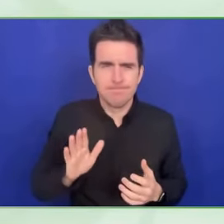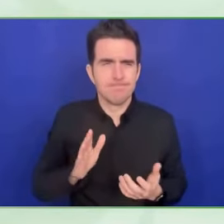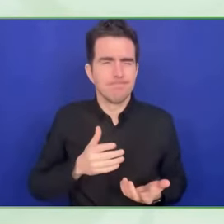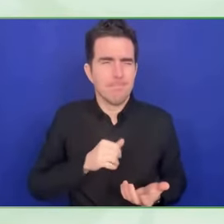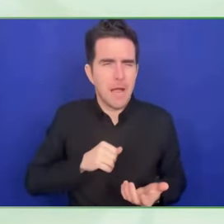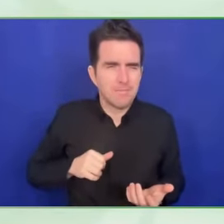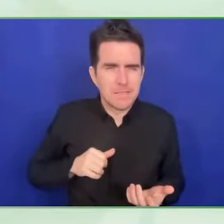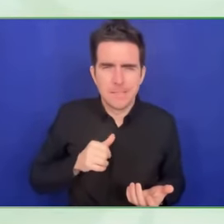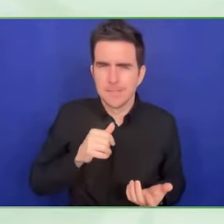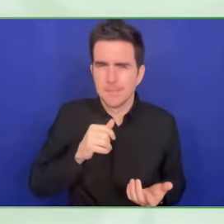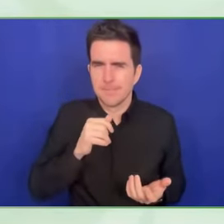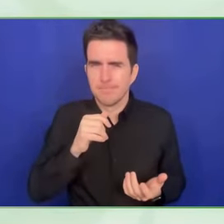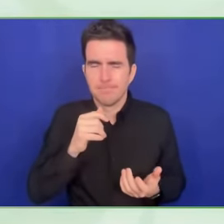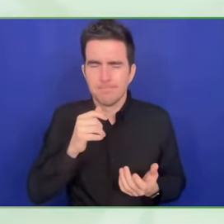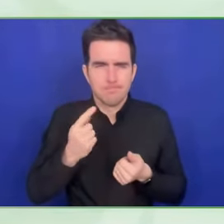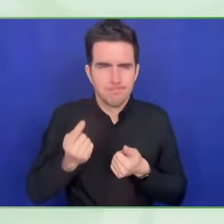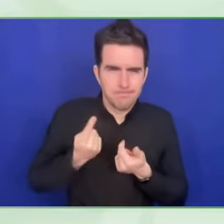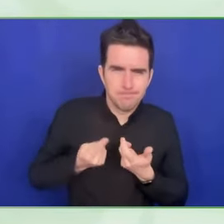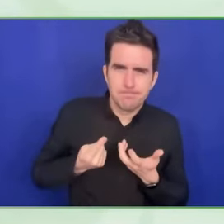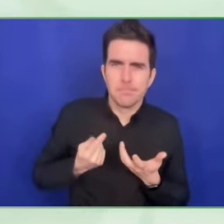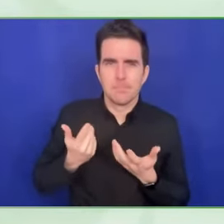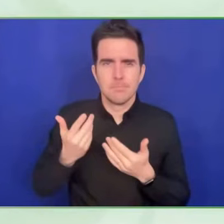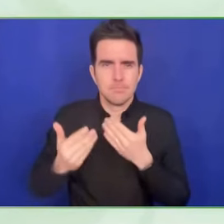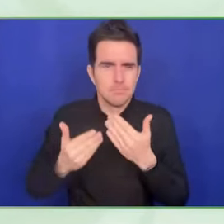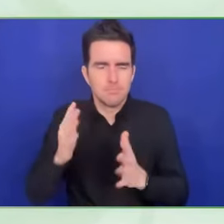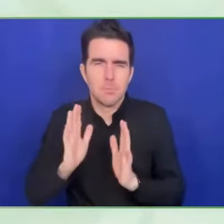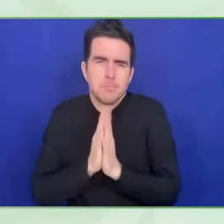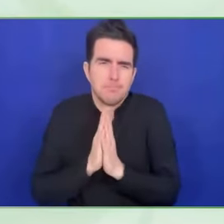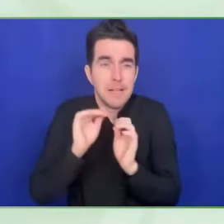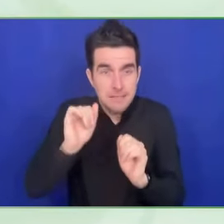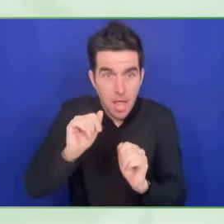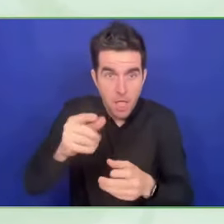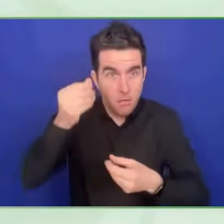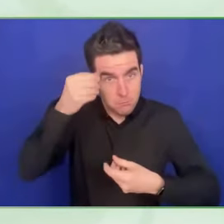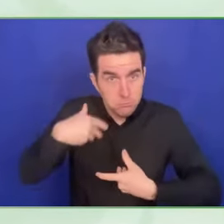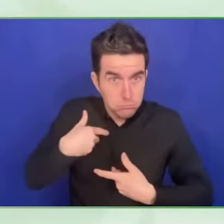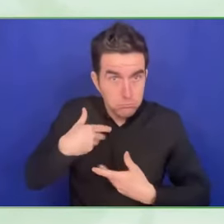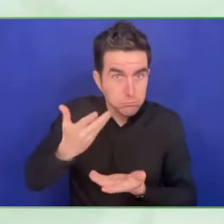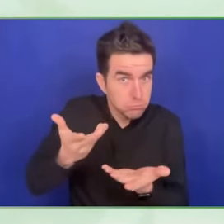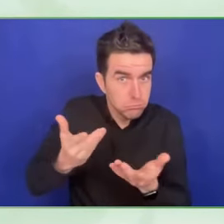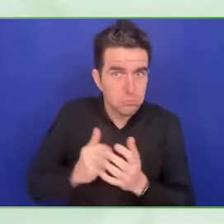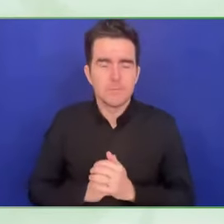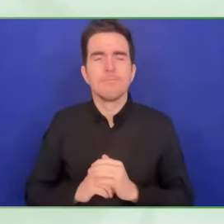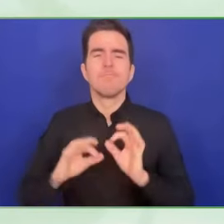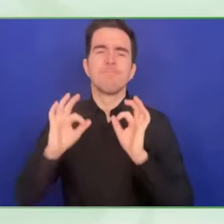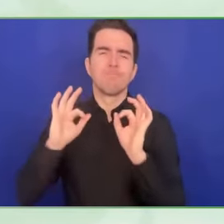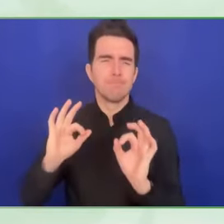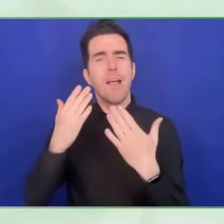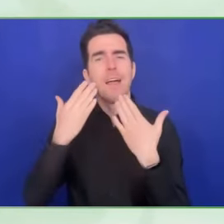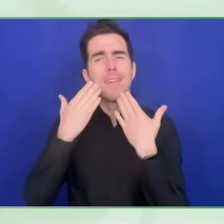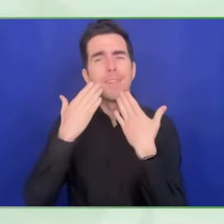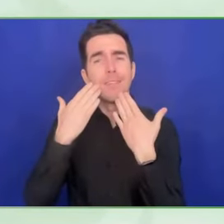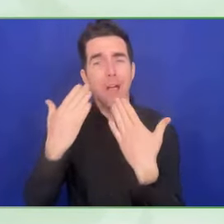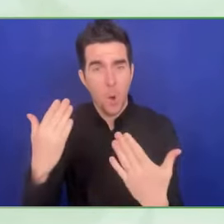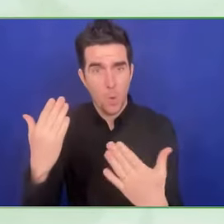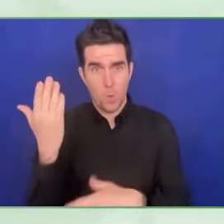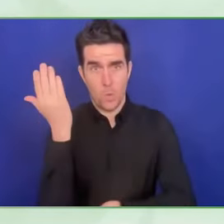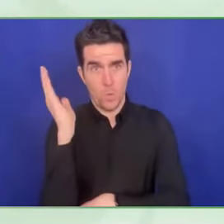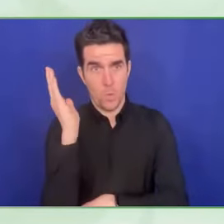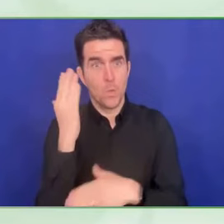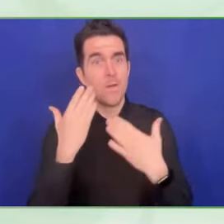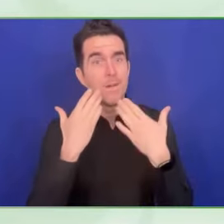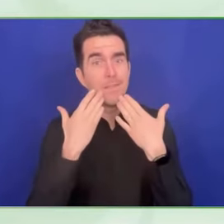barriers that could have the cyber security. So with respect to your questions, the people with disabilities use the